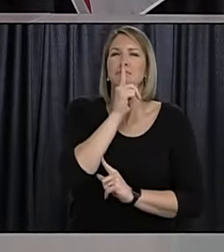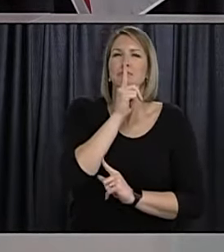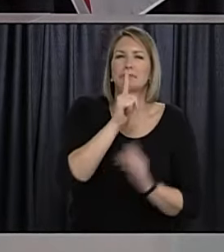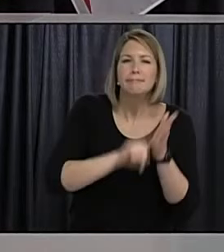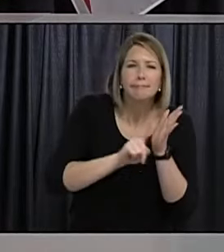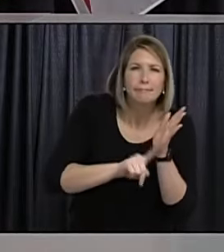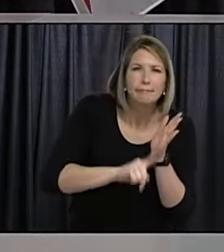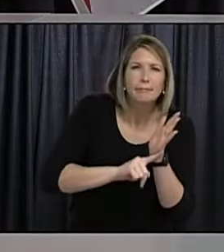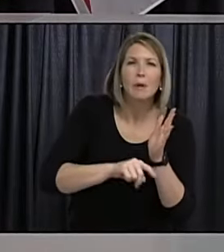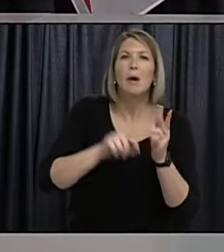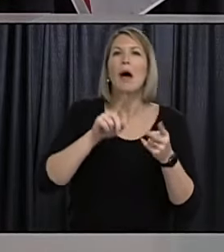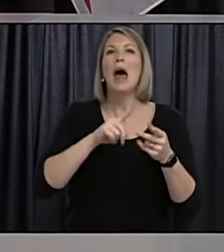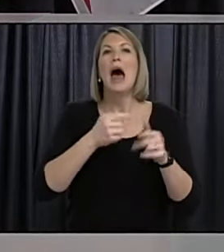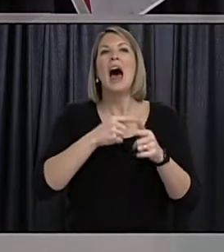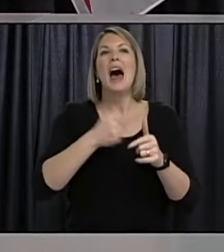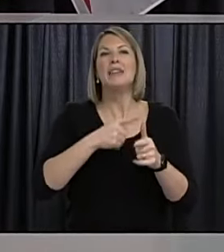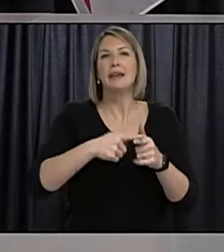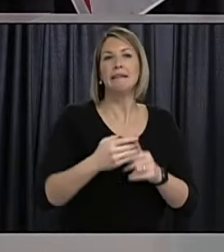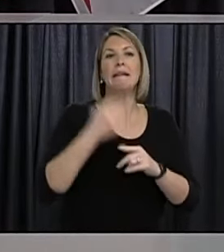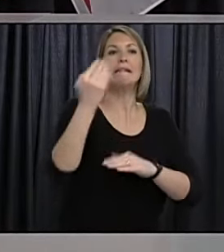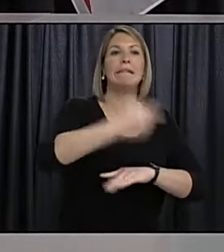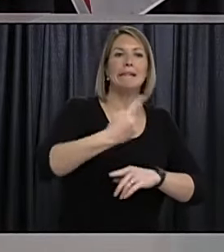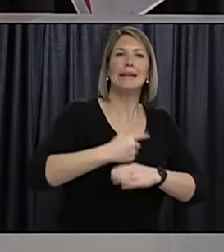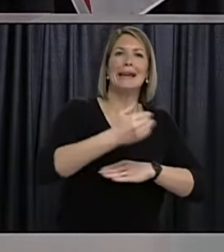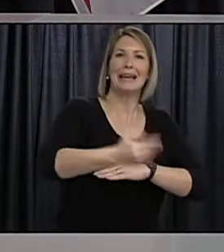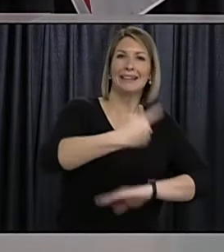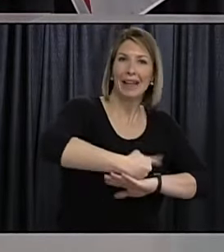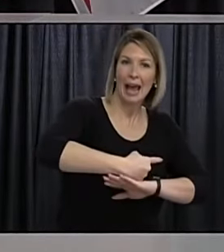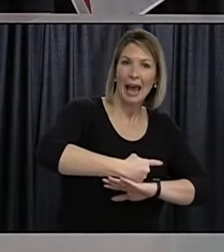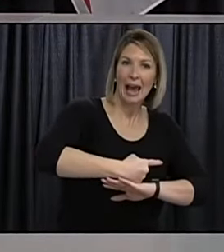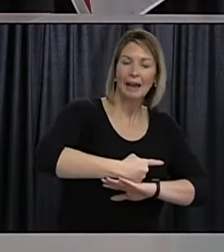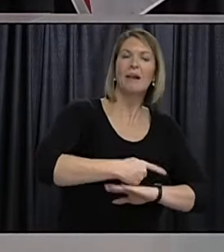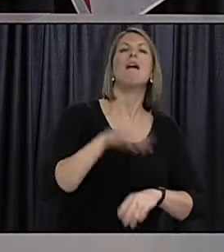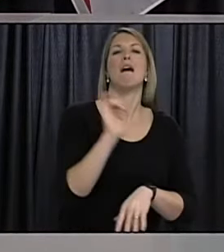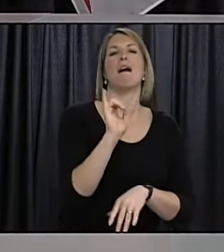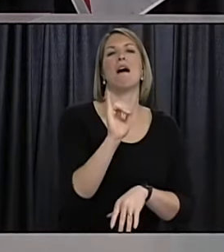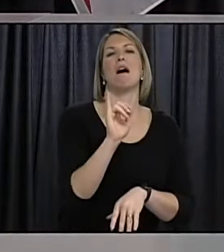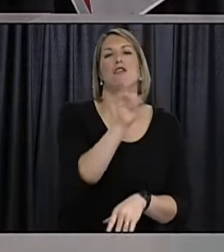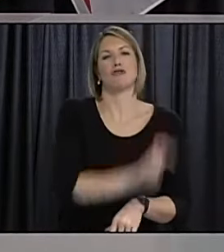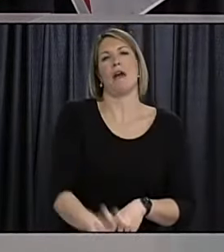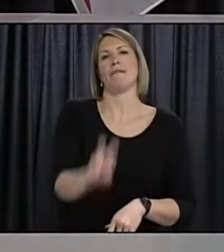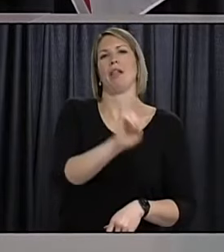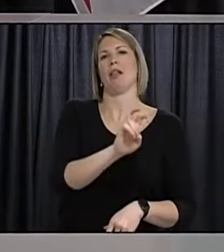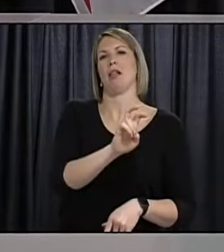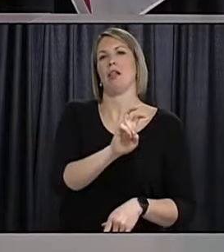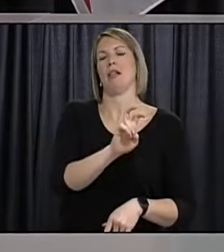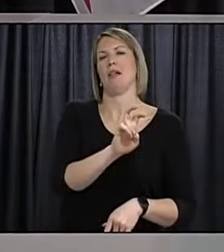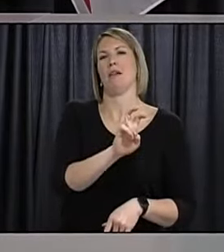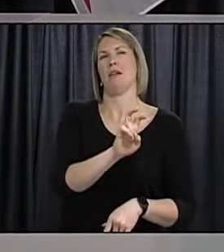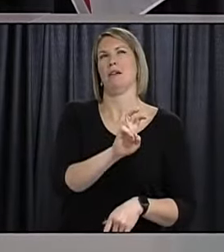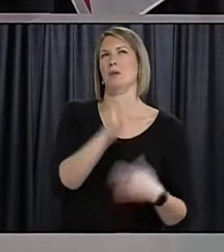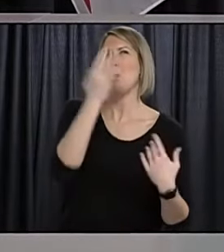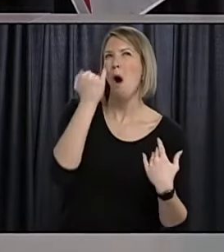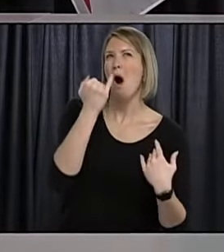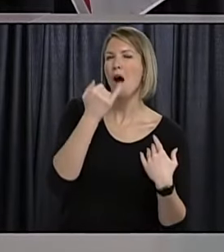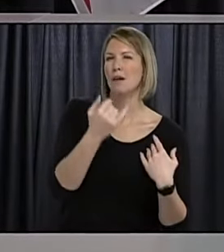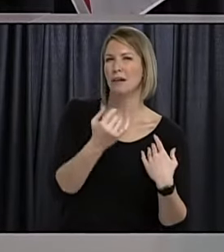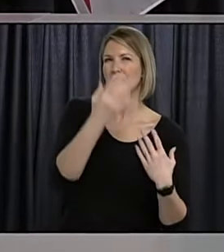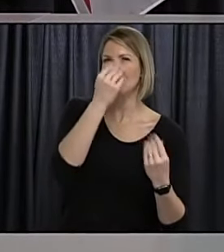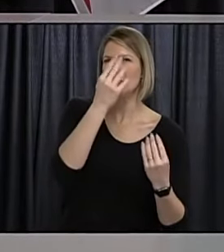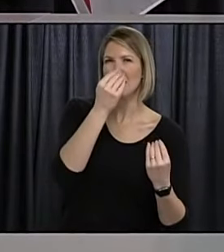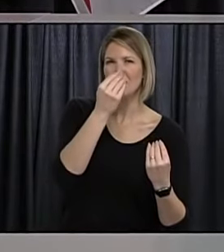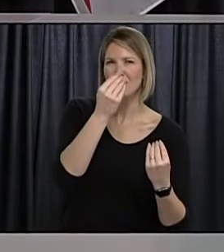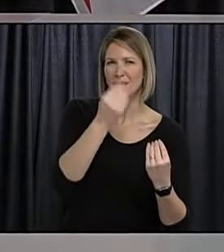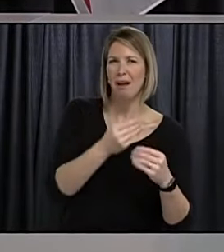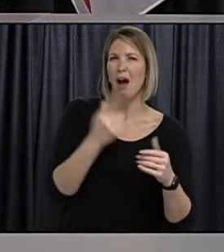from outside the province i'm curious because uh that information would come from initial conversations with with that case so